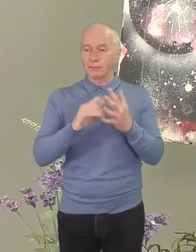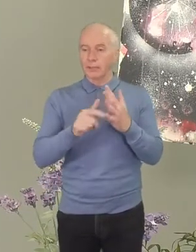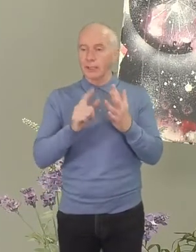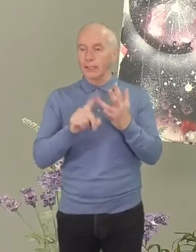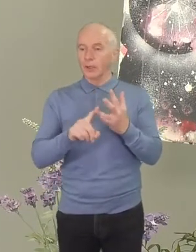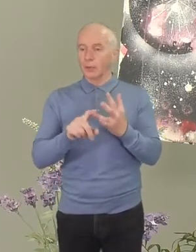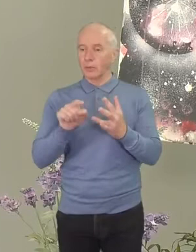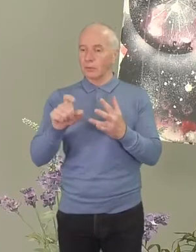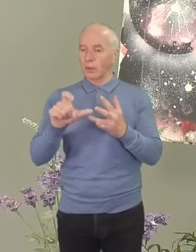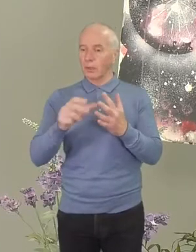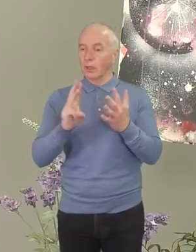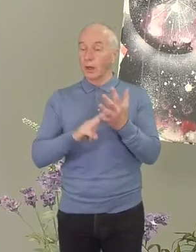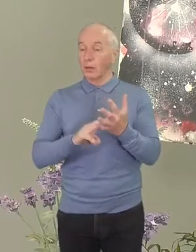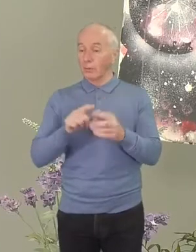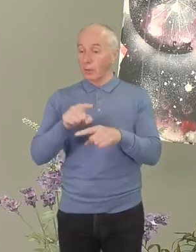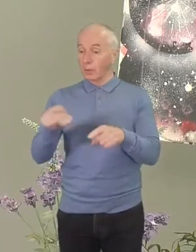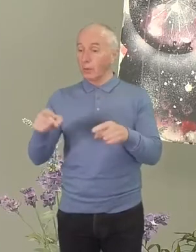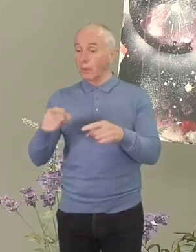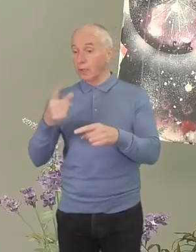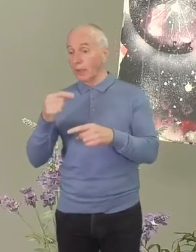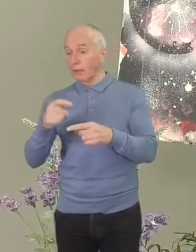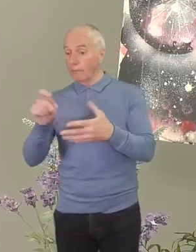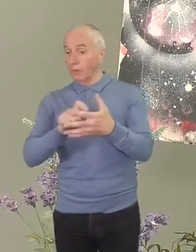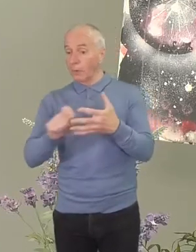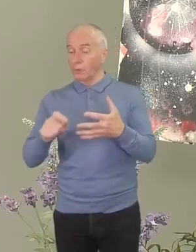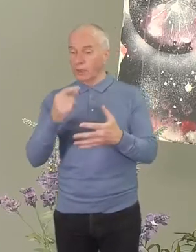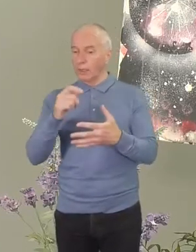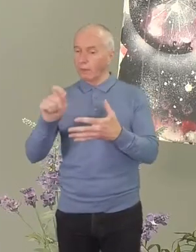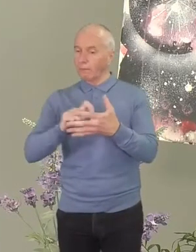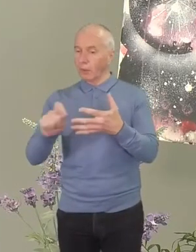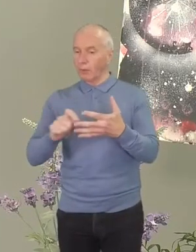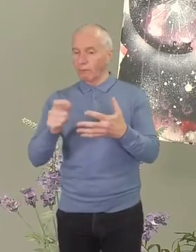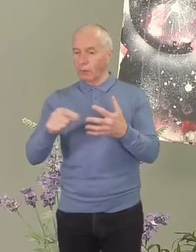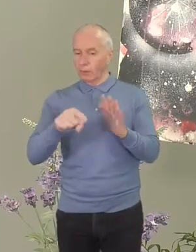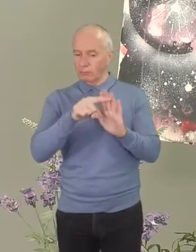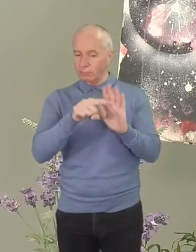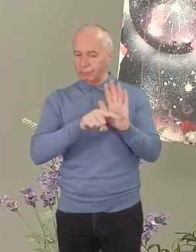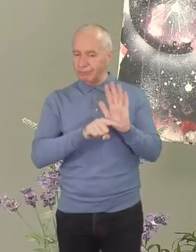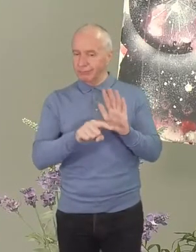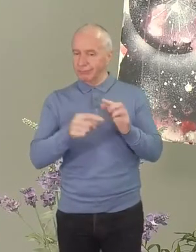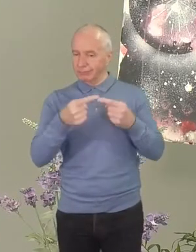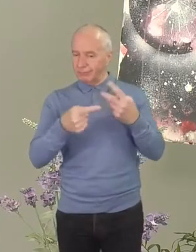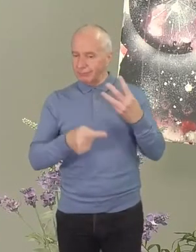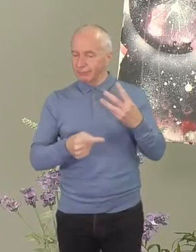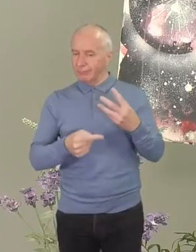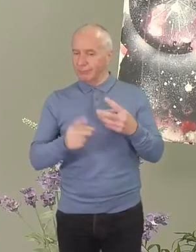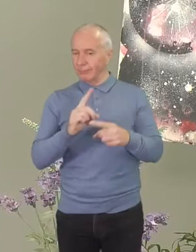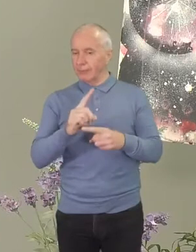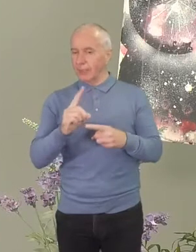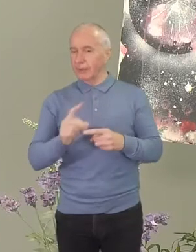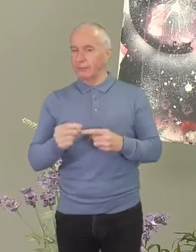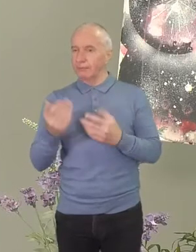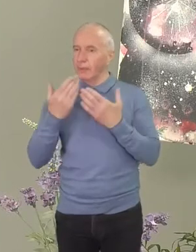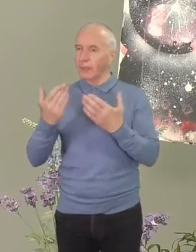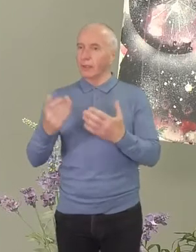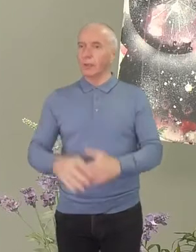you're a voting delegate, you can vote in this and other resolutions. Thank you.